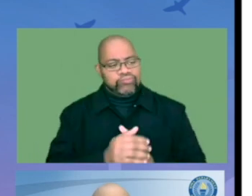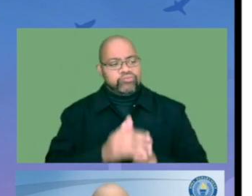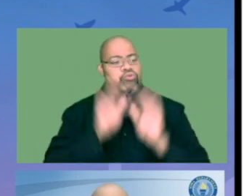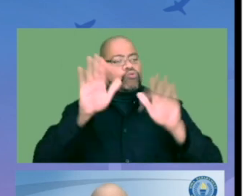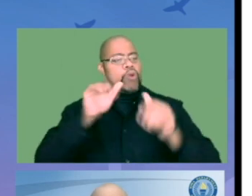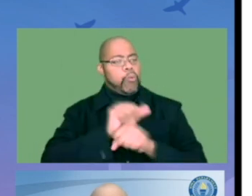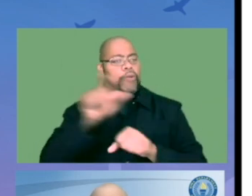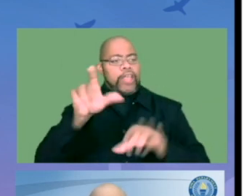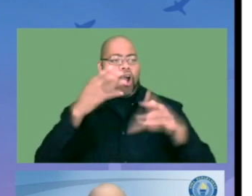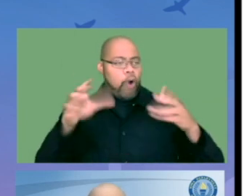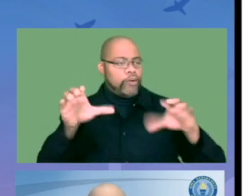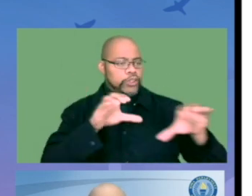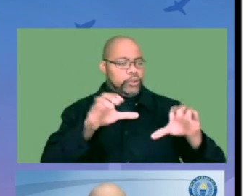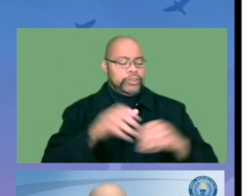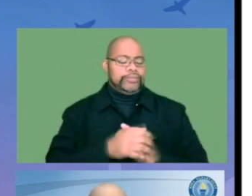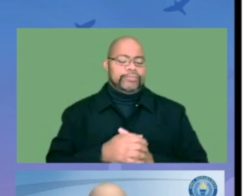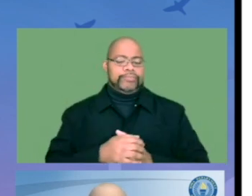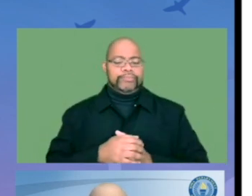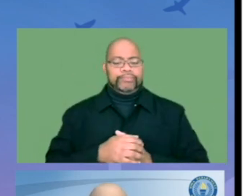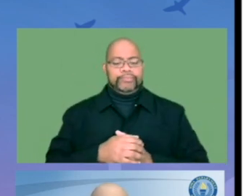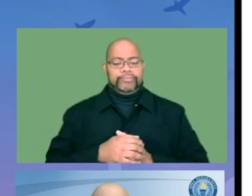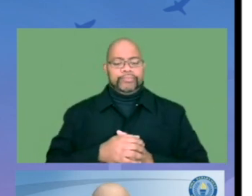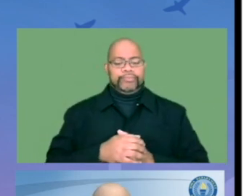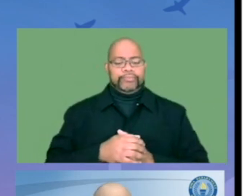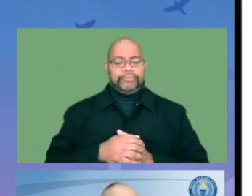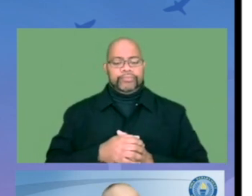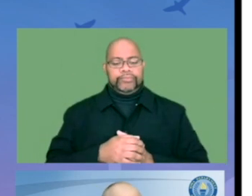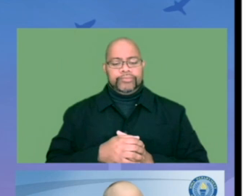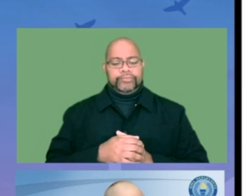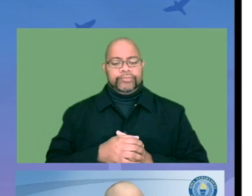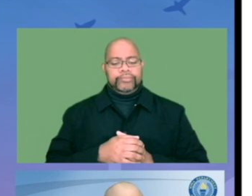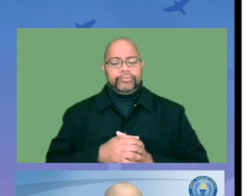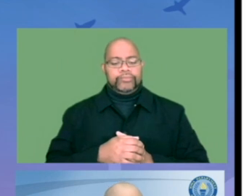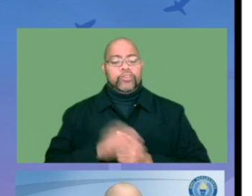accelerate the great work that they were already planning to do.